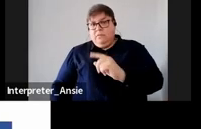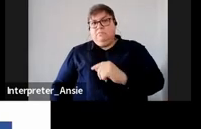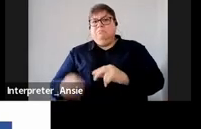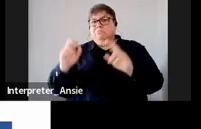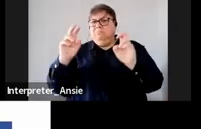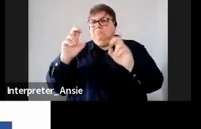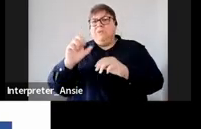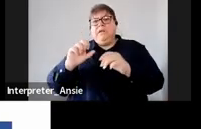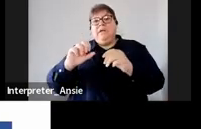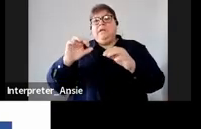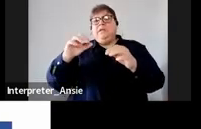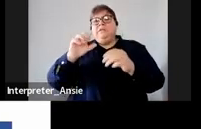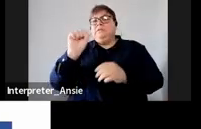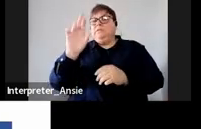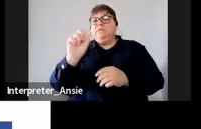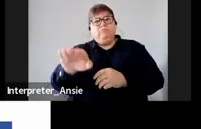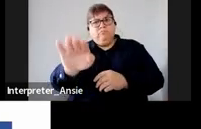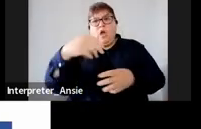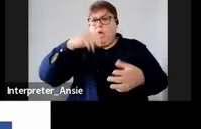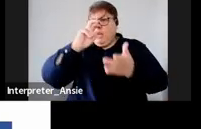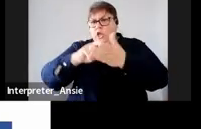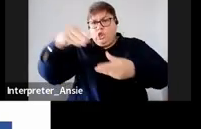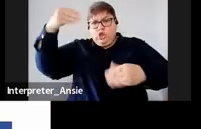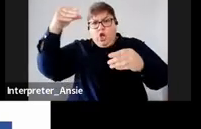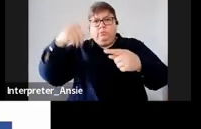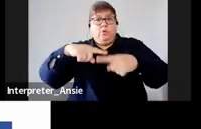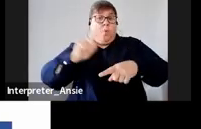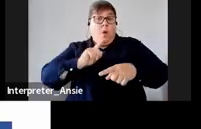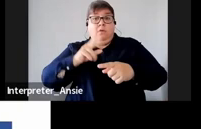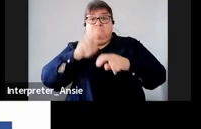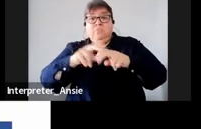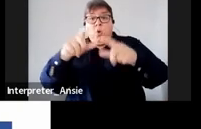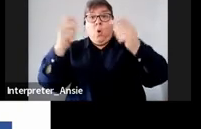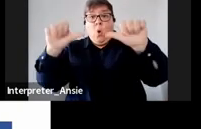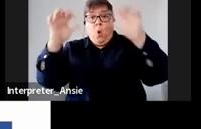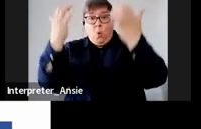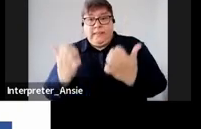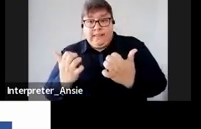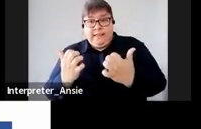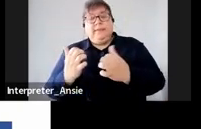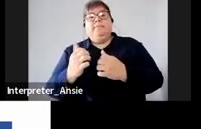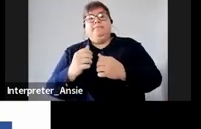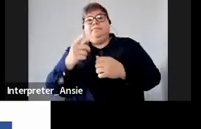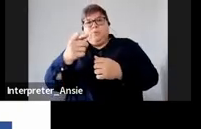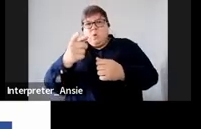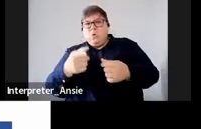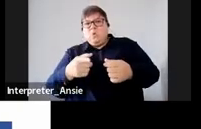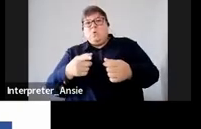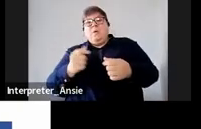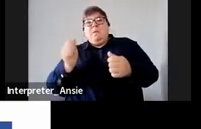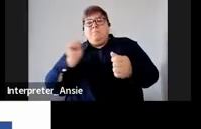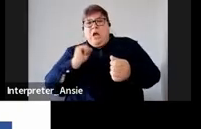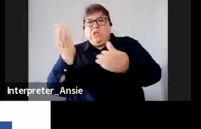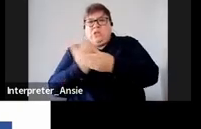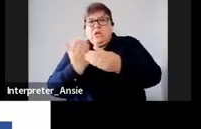documents from you for the reasons of audit and you find that your documents are large which when you submit them